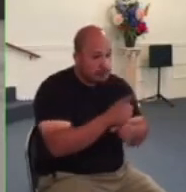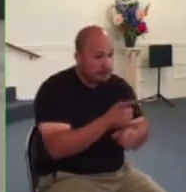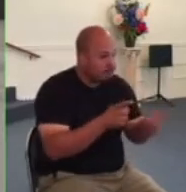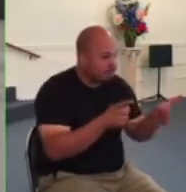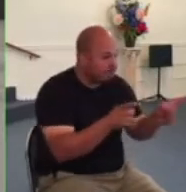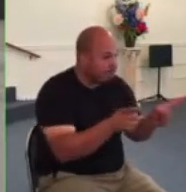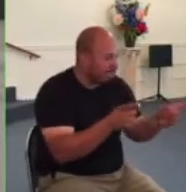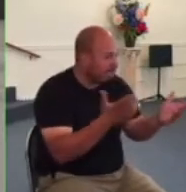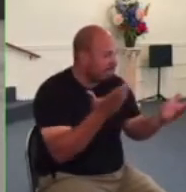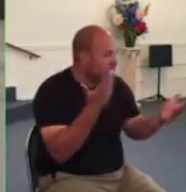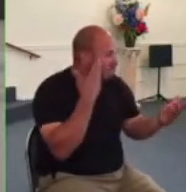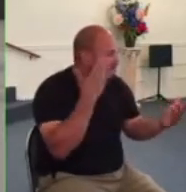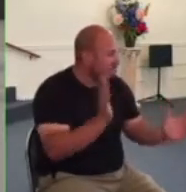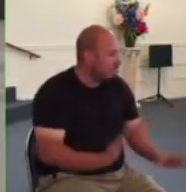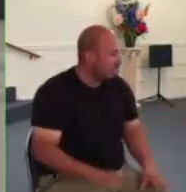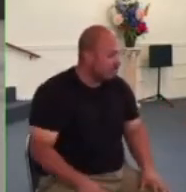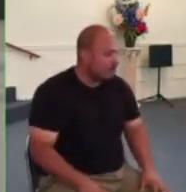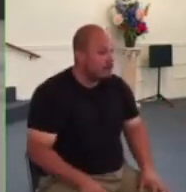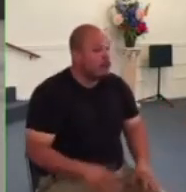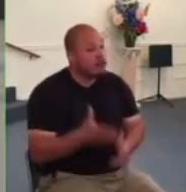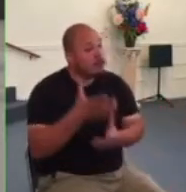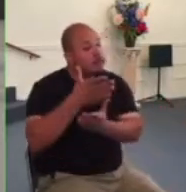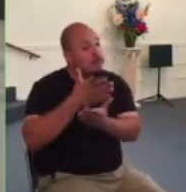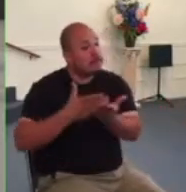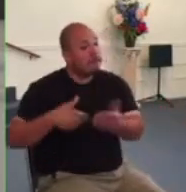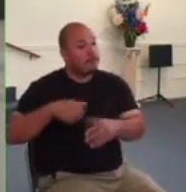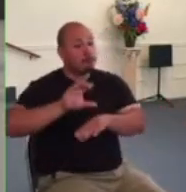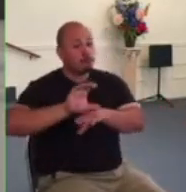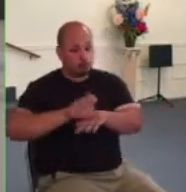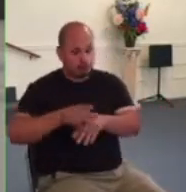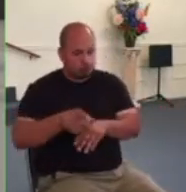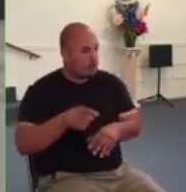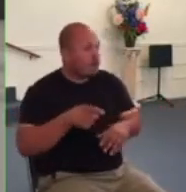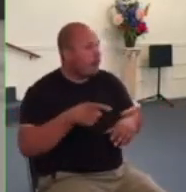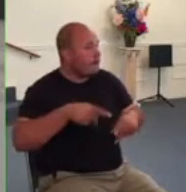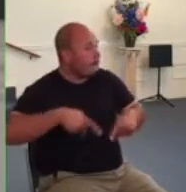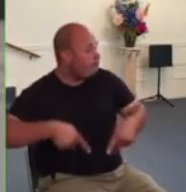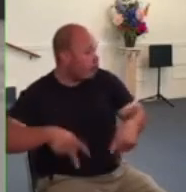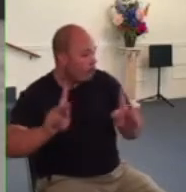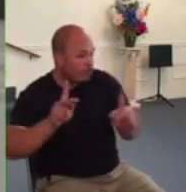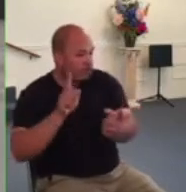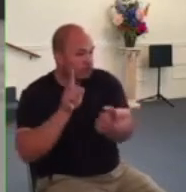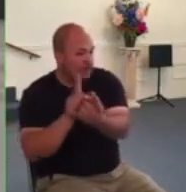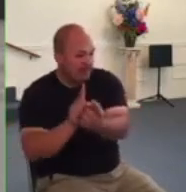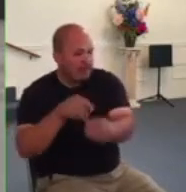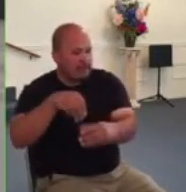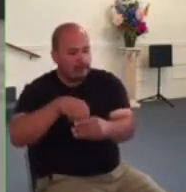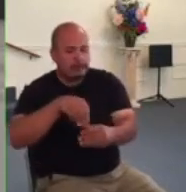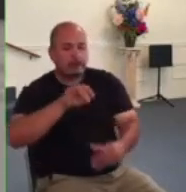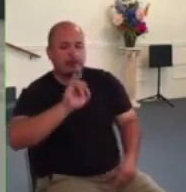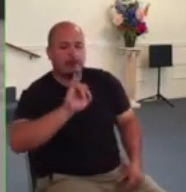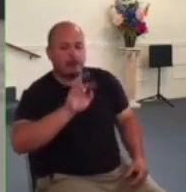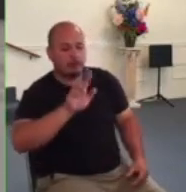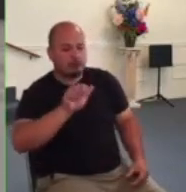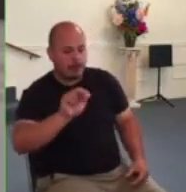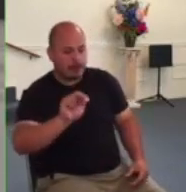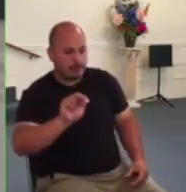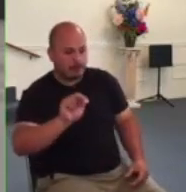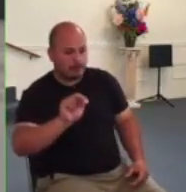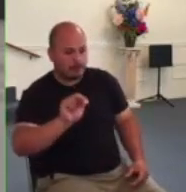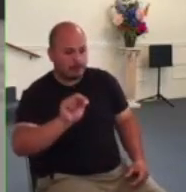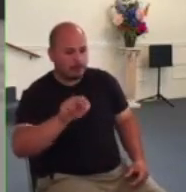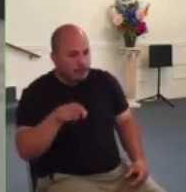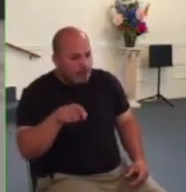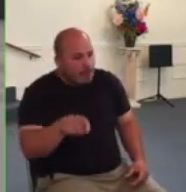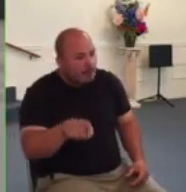there are some churches allowed to meet in iran but they can only include people born into